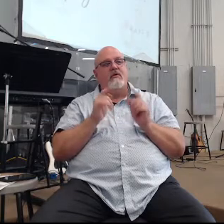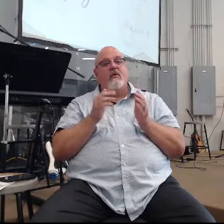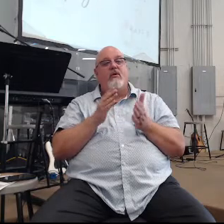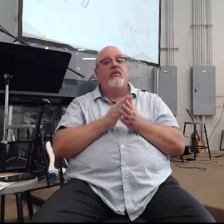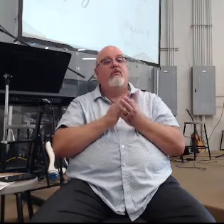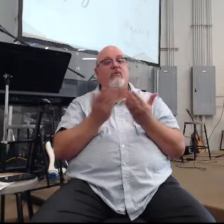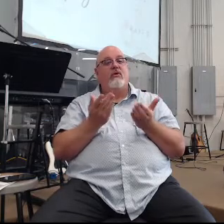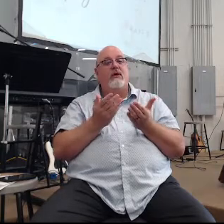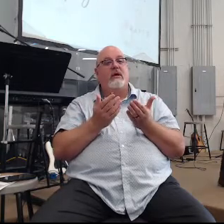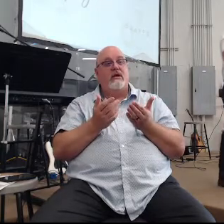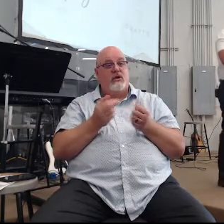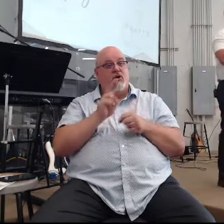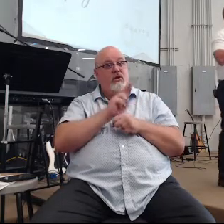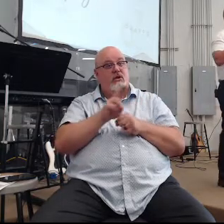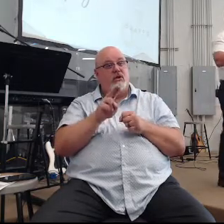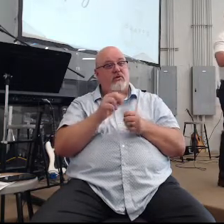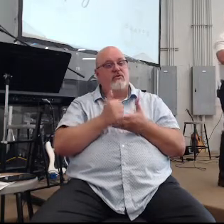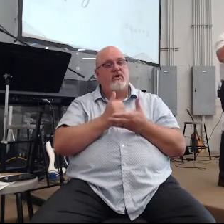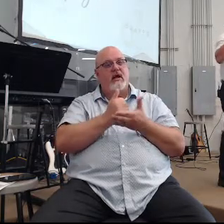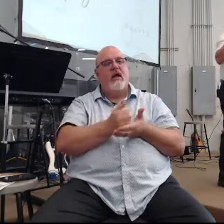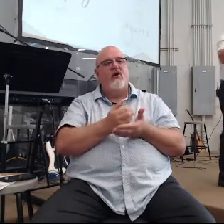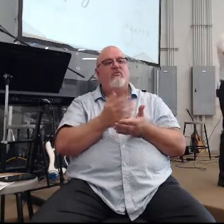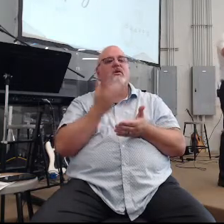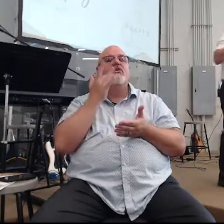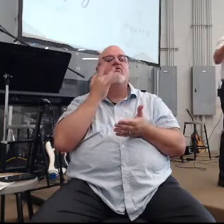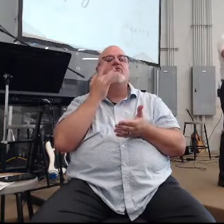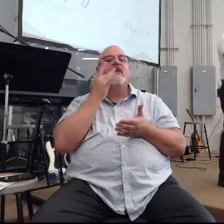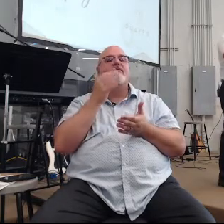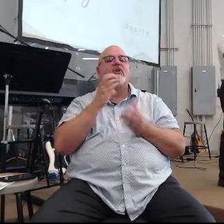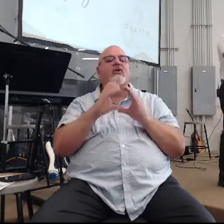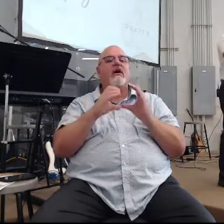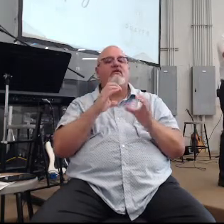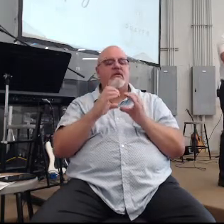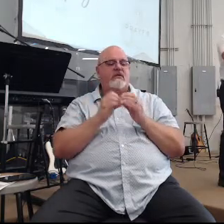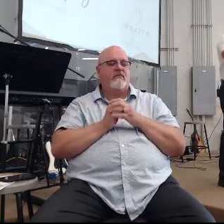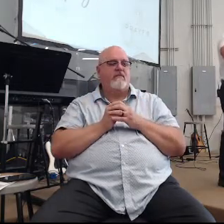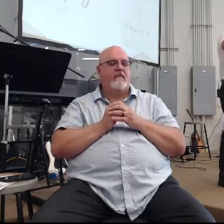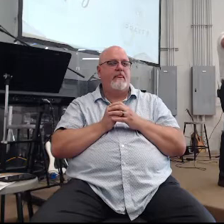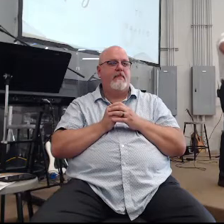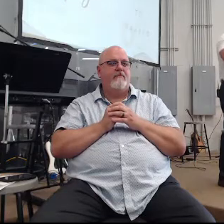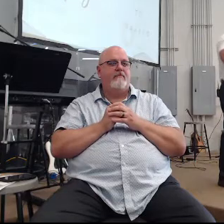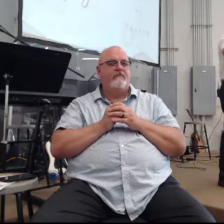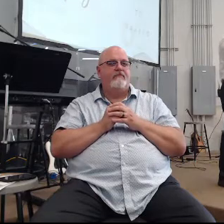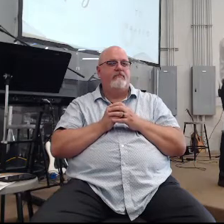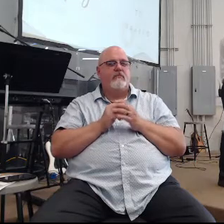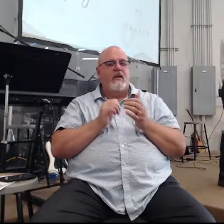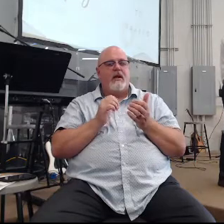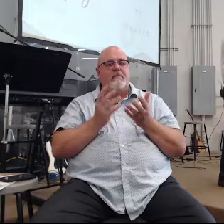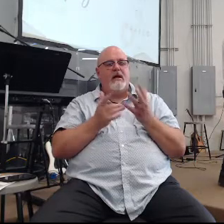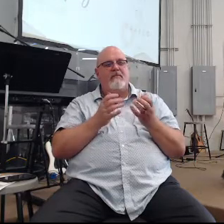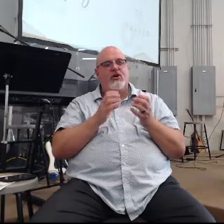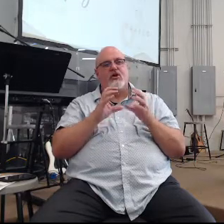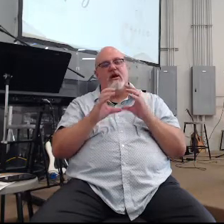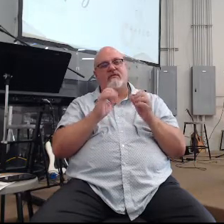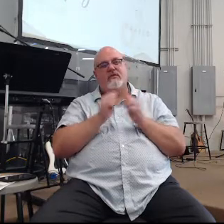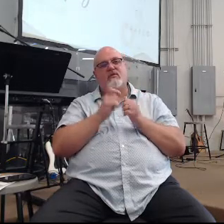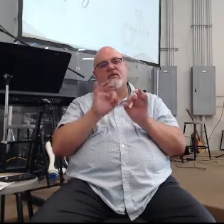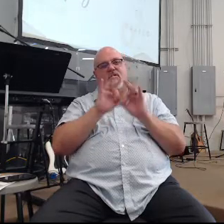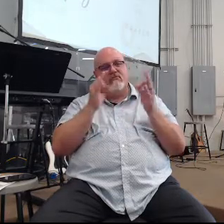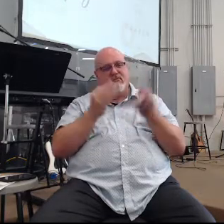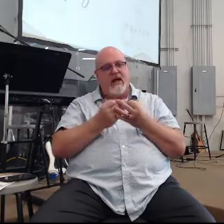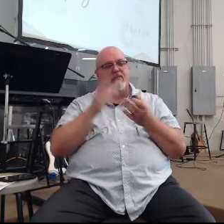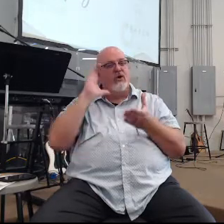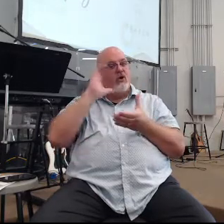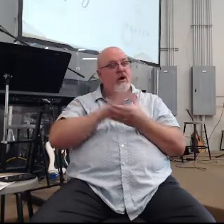this book is available for is to help flavor your conversation whether that's your conversation with your family your spouse